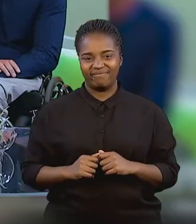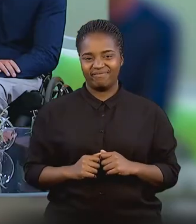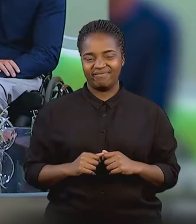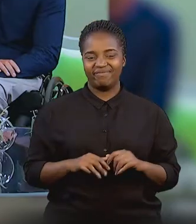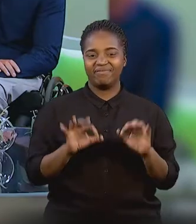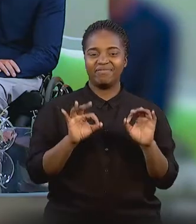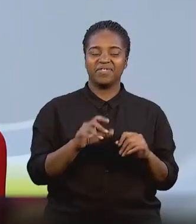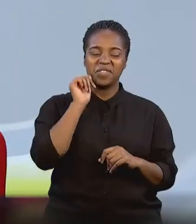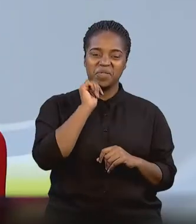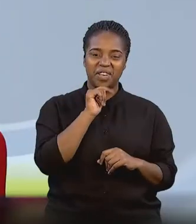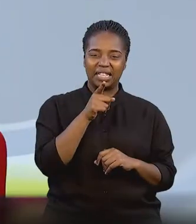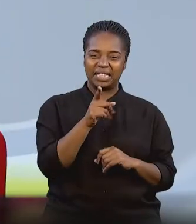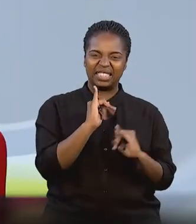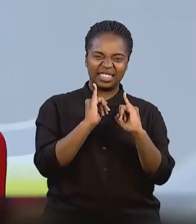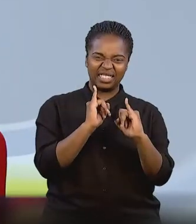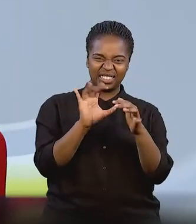Definitely.